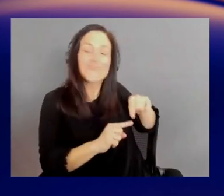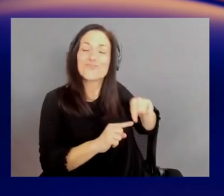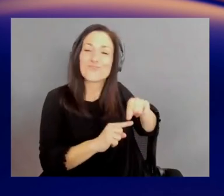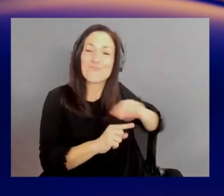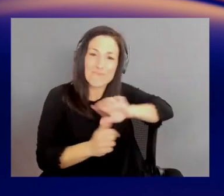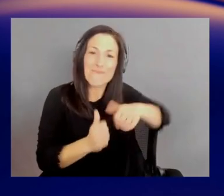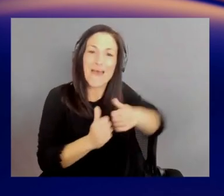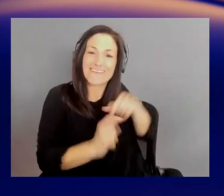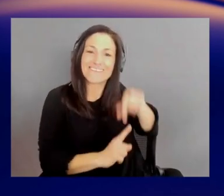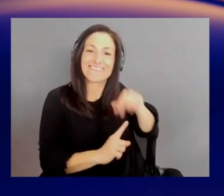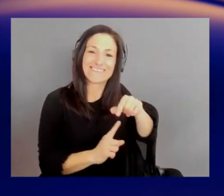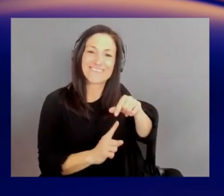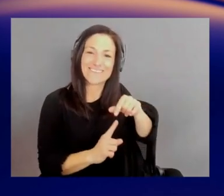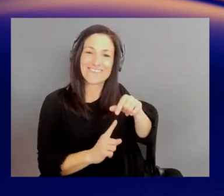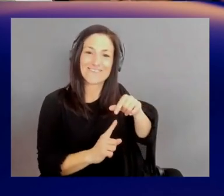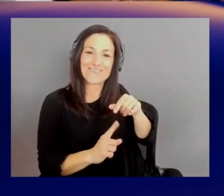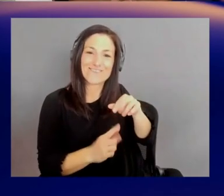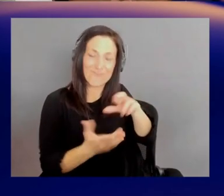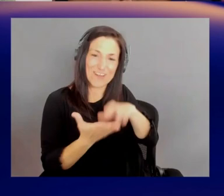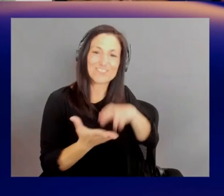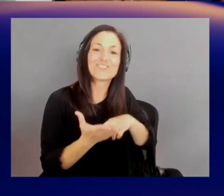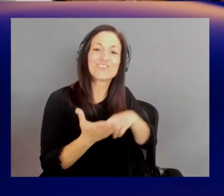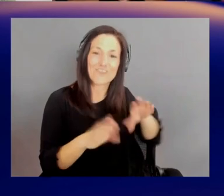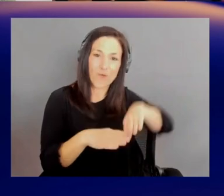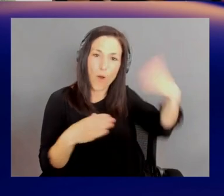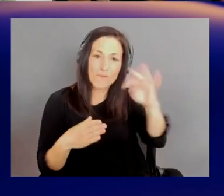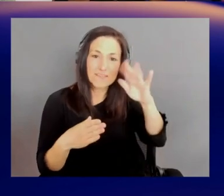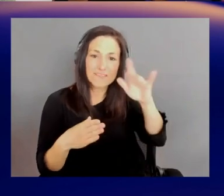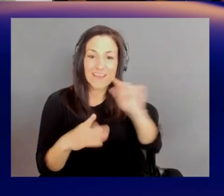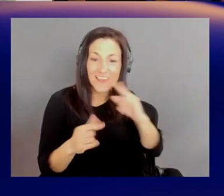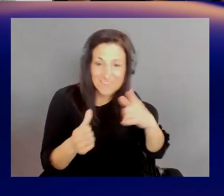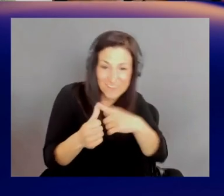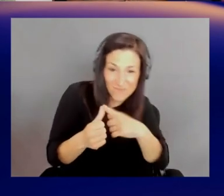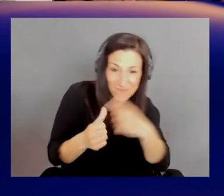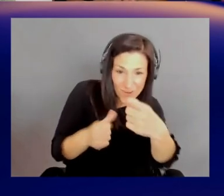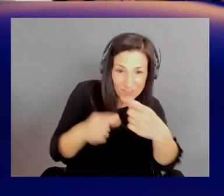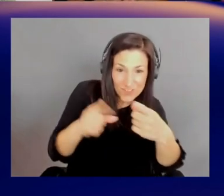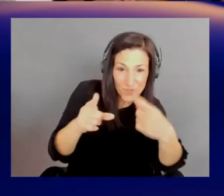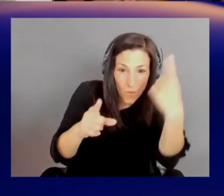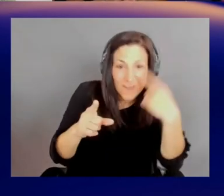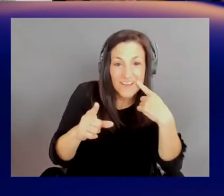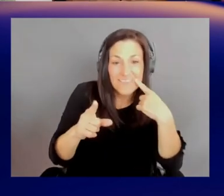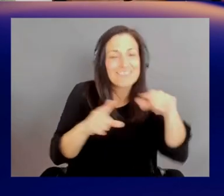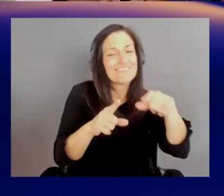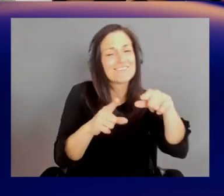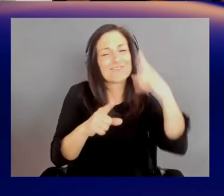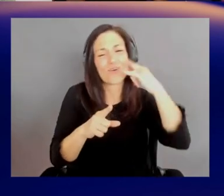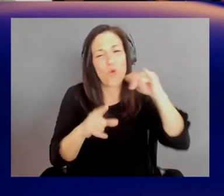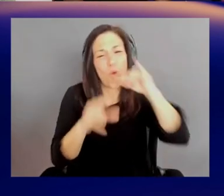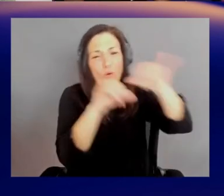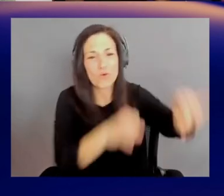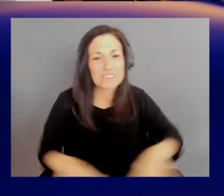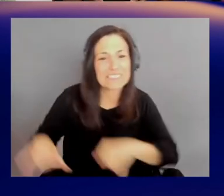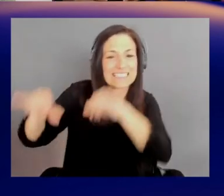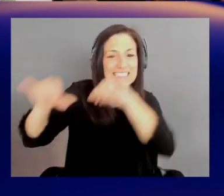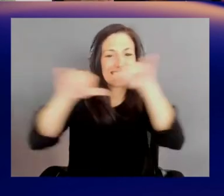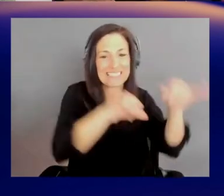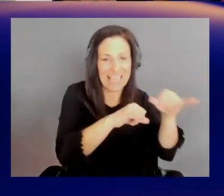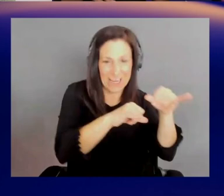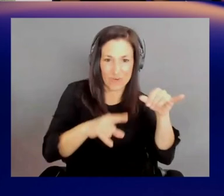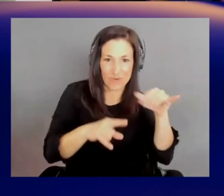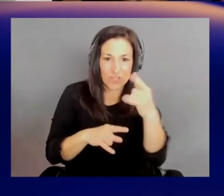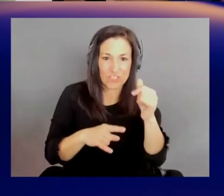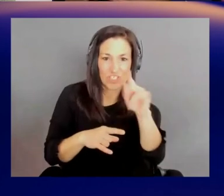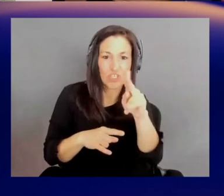first data set that appears is the Cancer Genome Atlas. Okay. So this is the gold standard data set that follows thousands of individuals